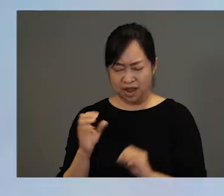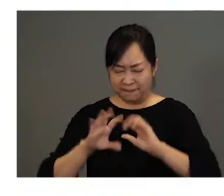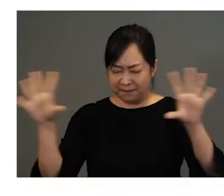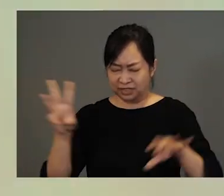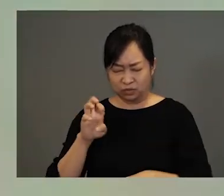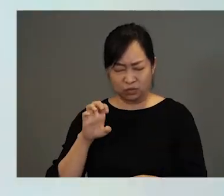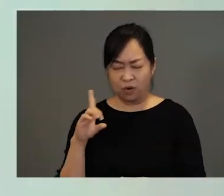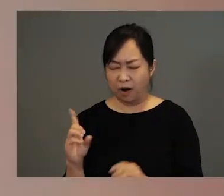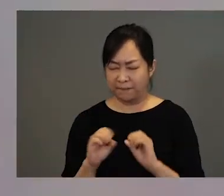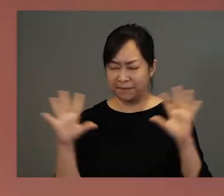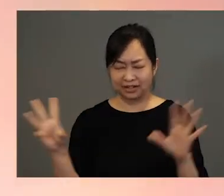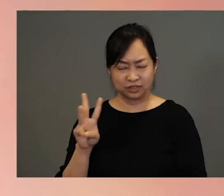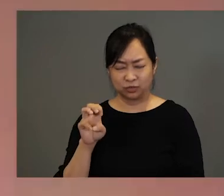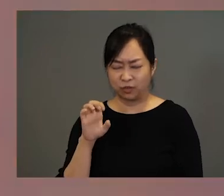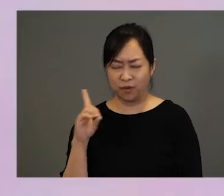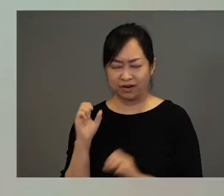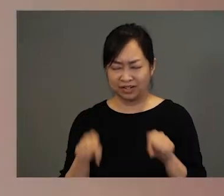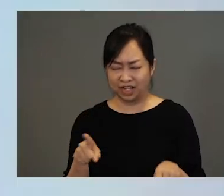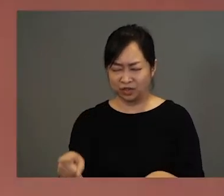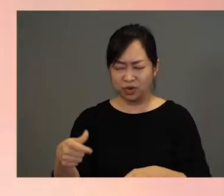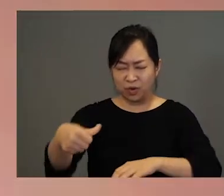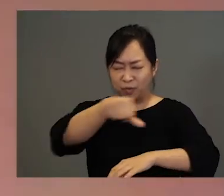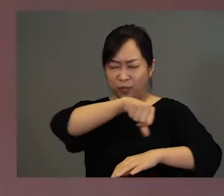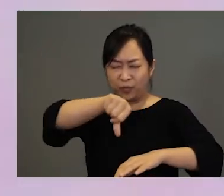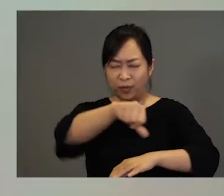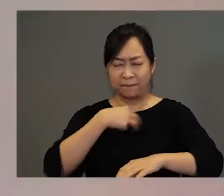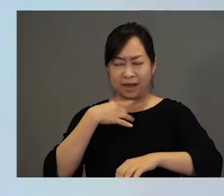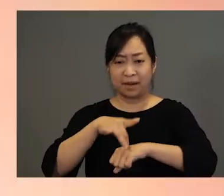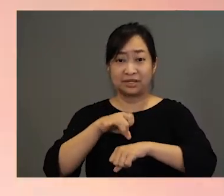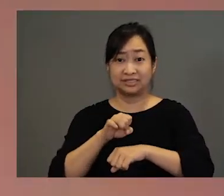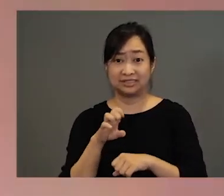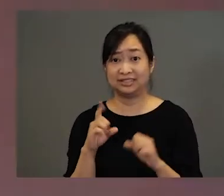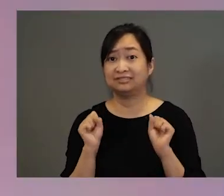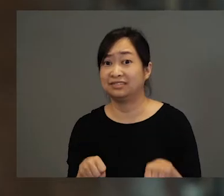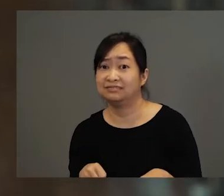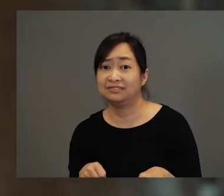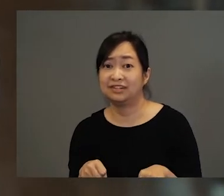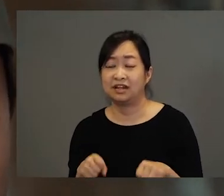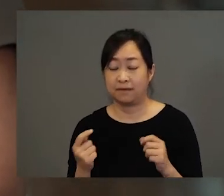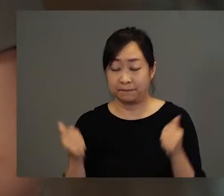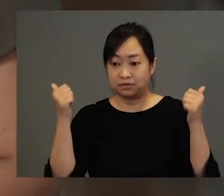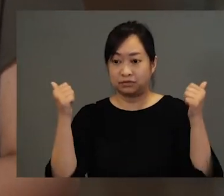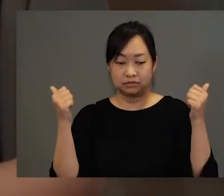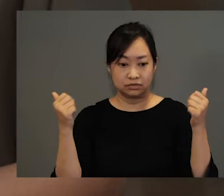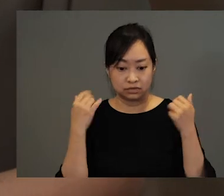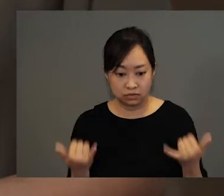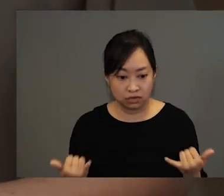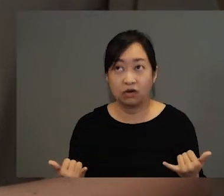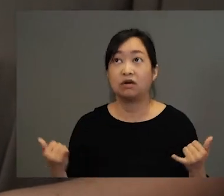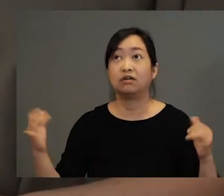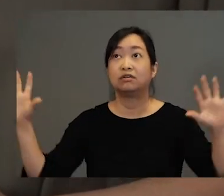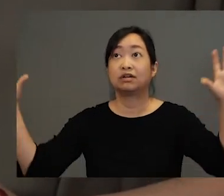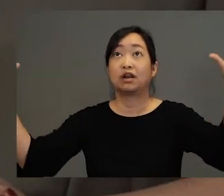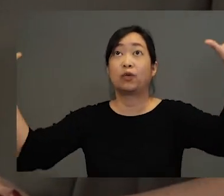Magic wand, magic wand, can you water my pumpkin seeds? Immediately, the